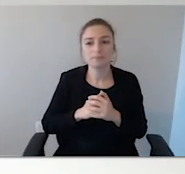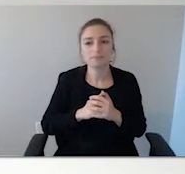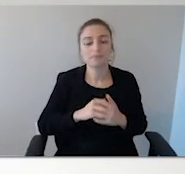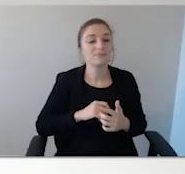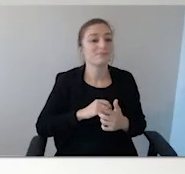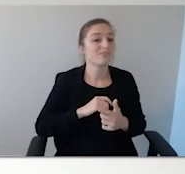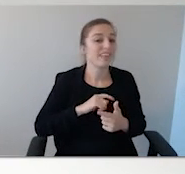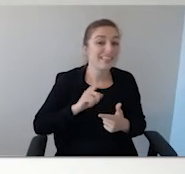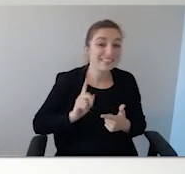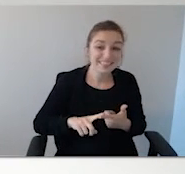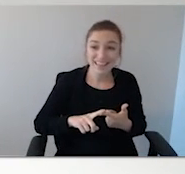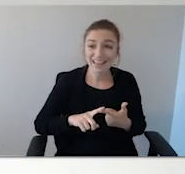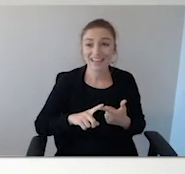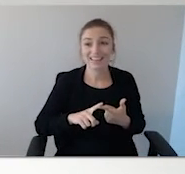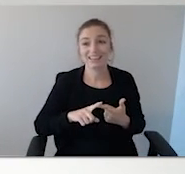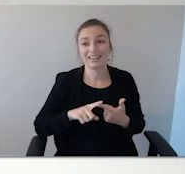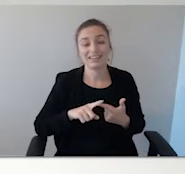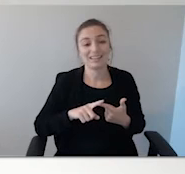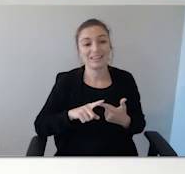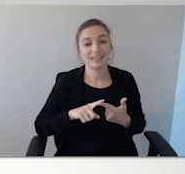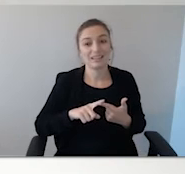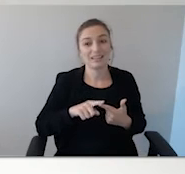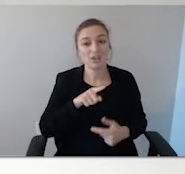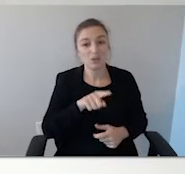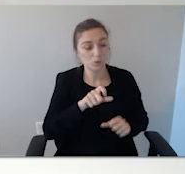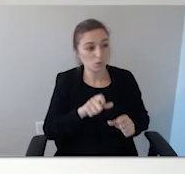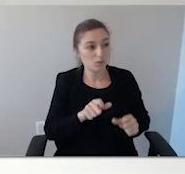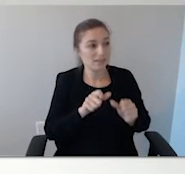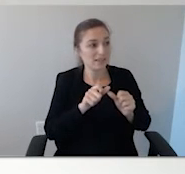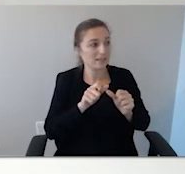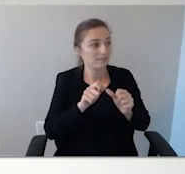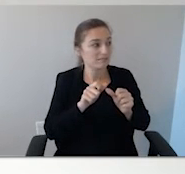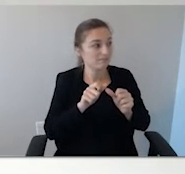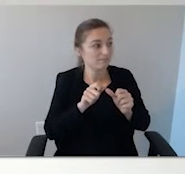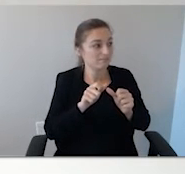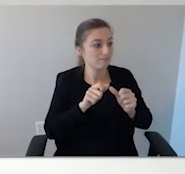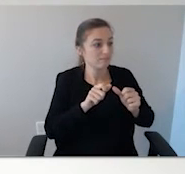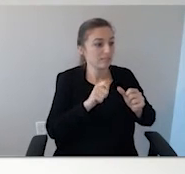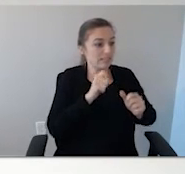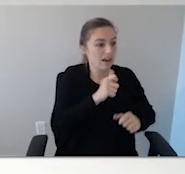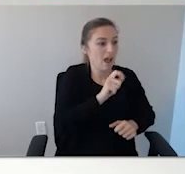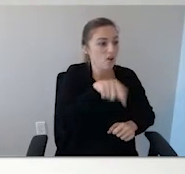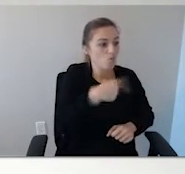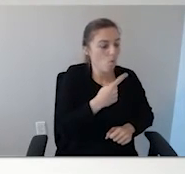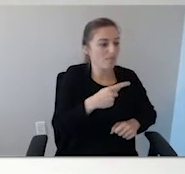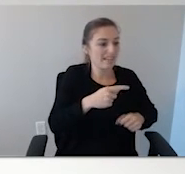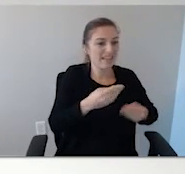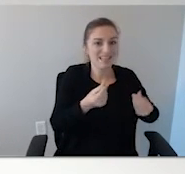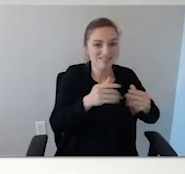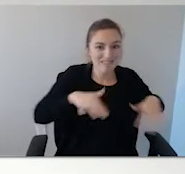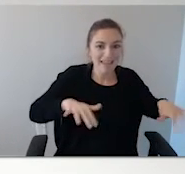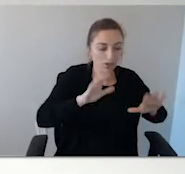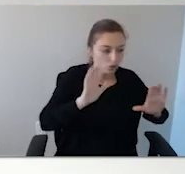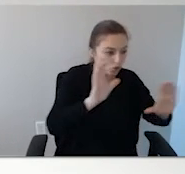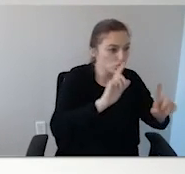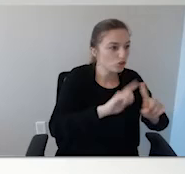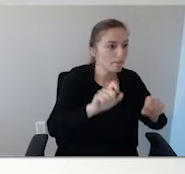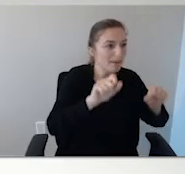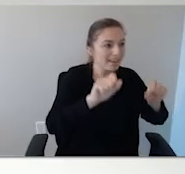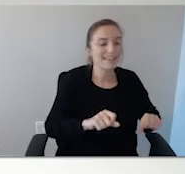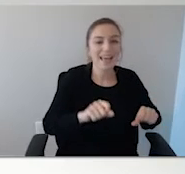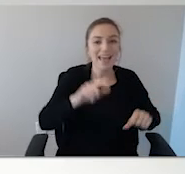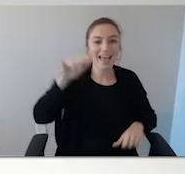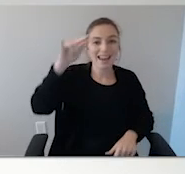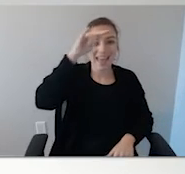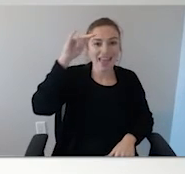extend that through air searches, which was wonderful. But the availability of